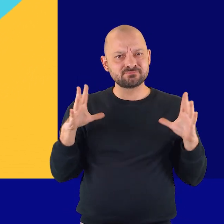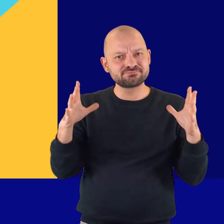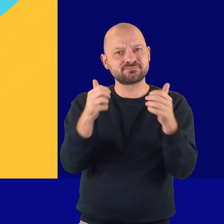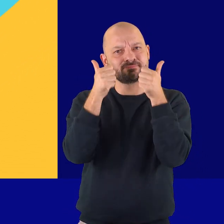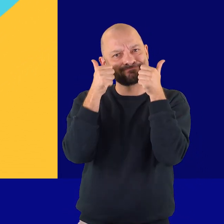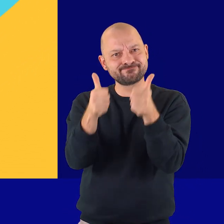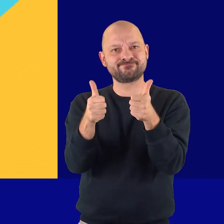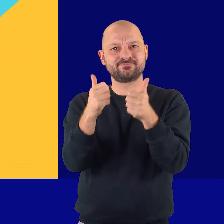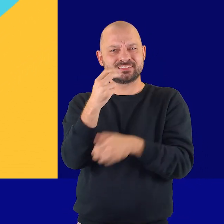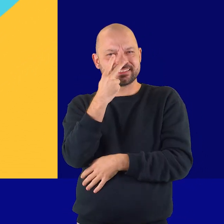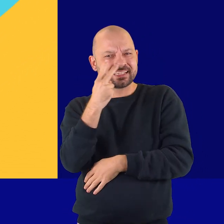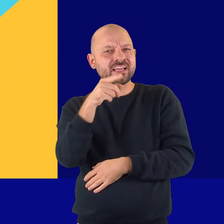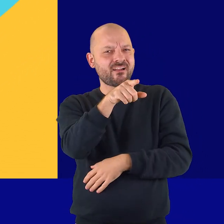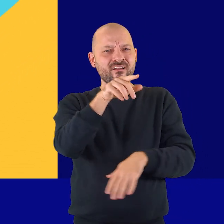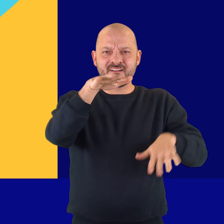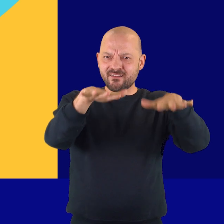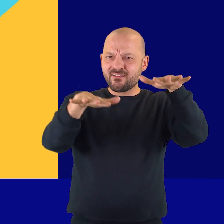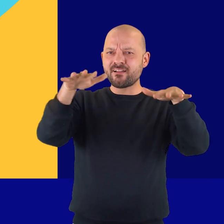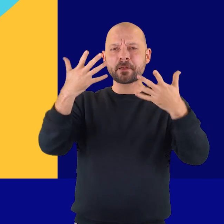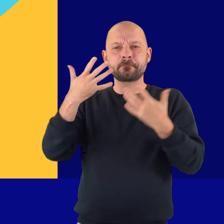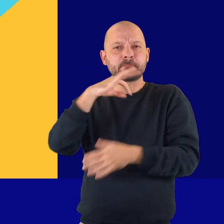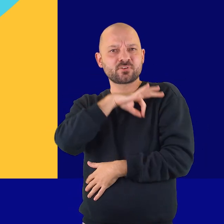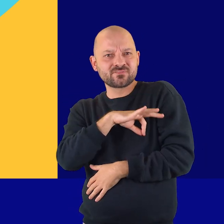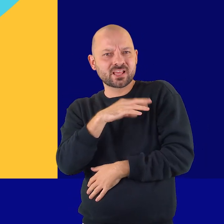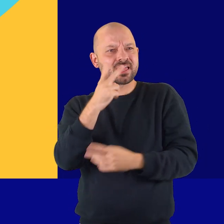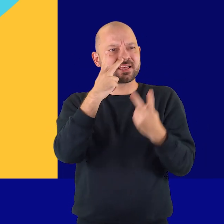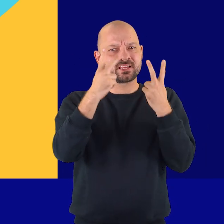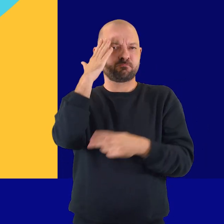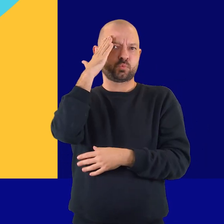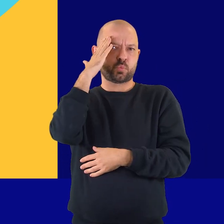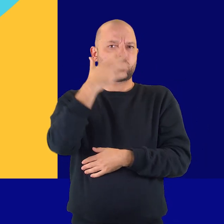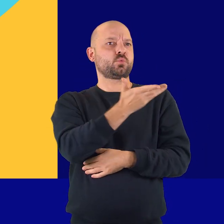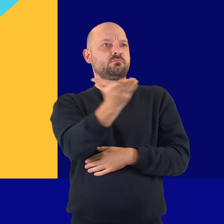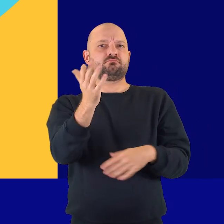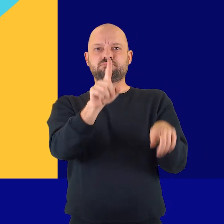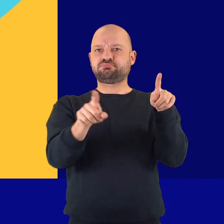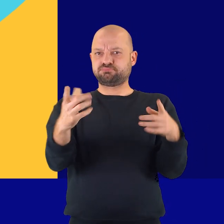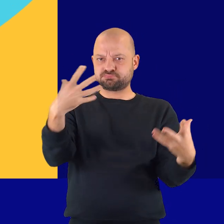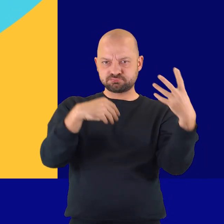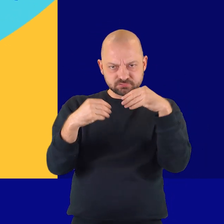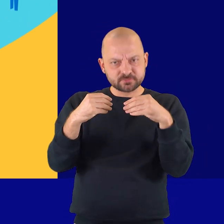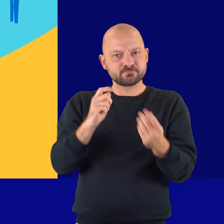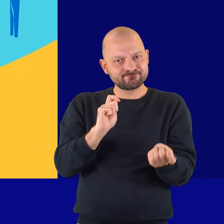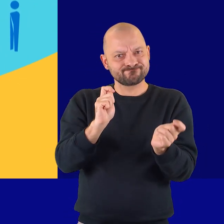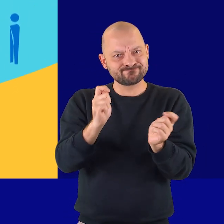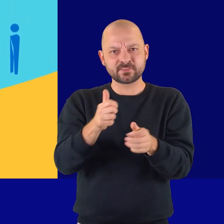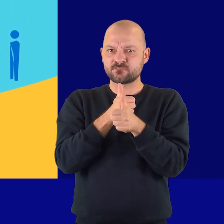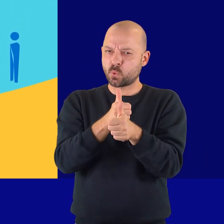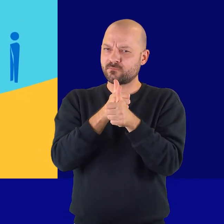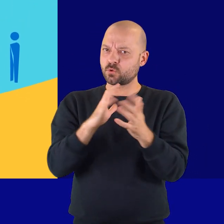These work best when we continuously and consistently incorporate our social positions and privileges.